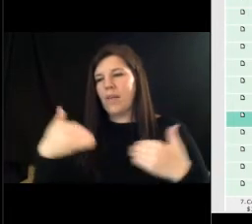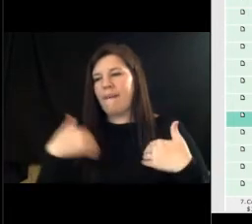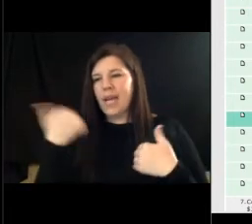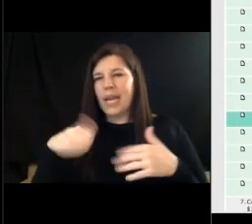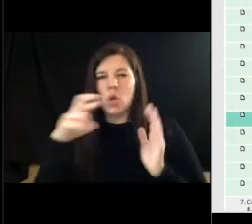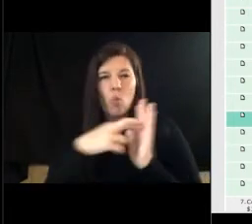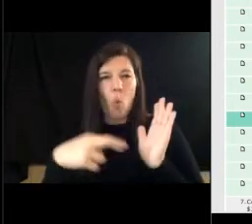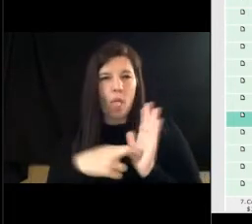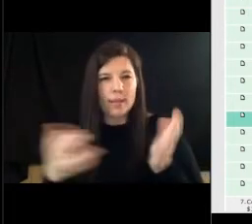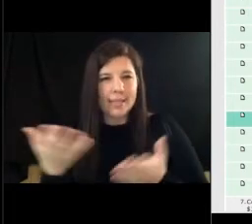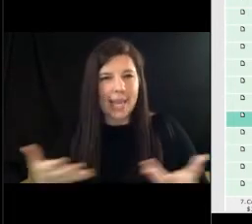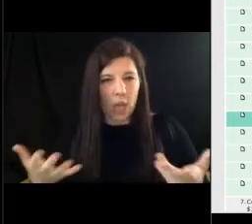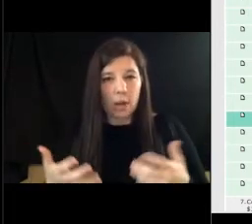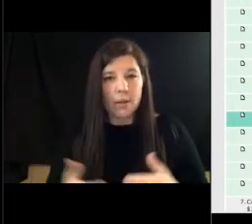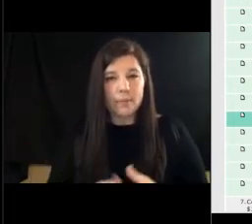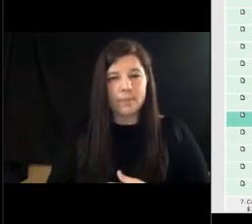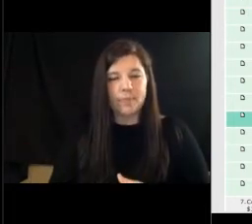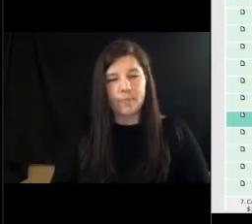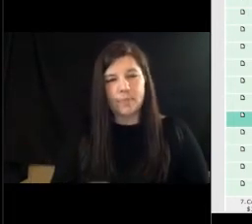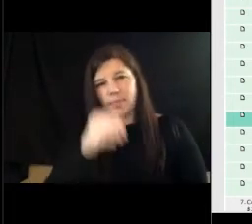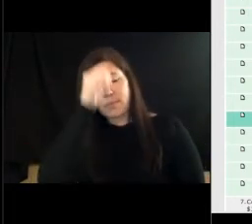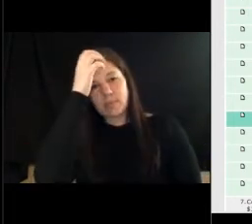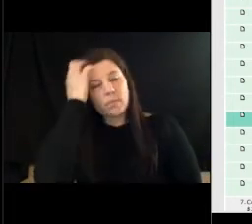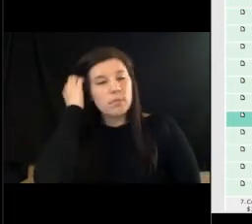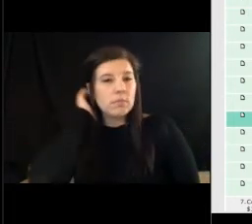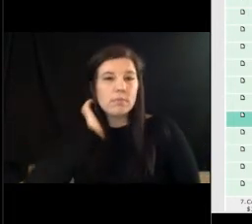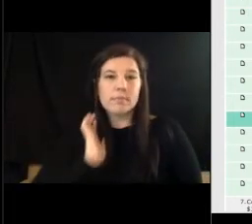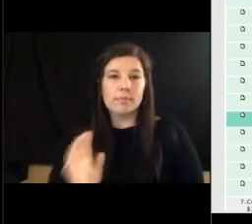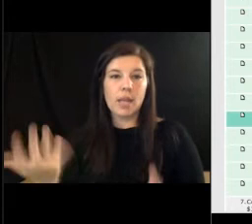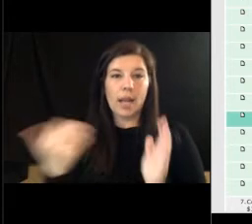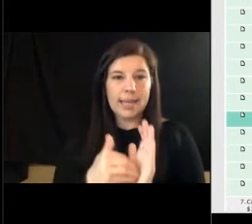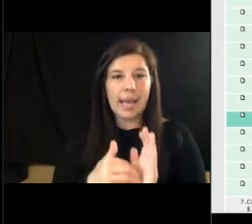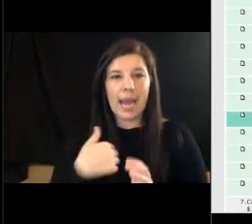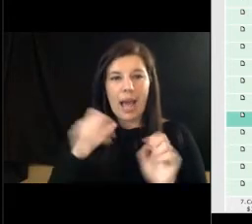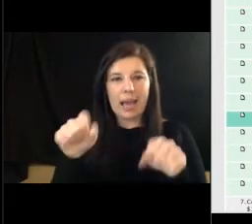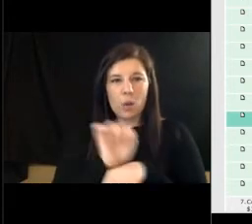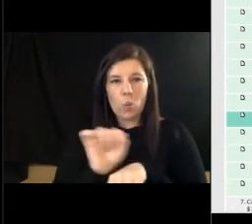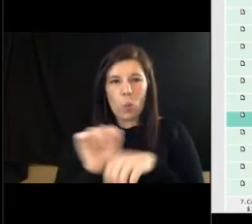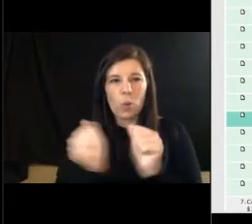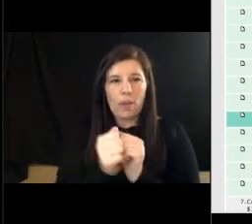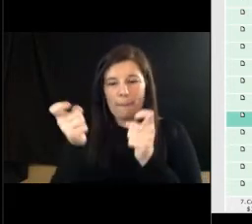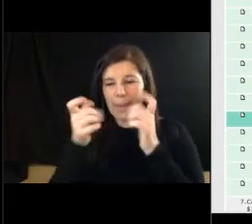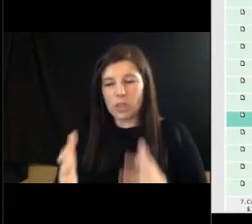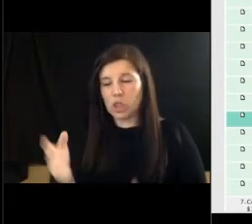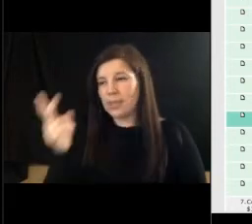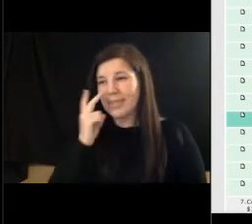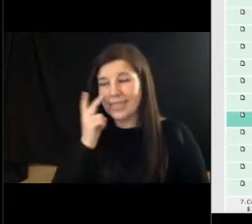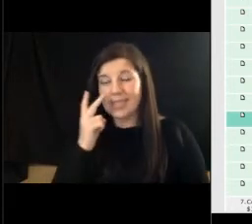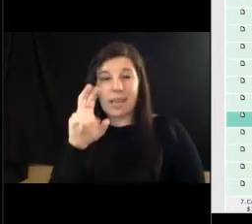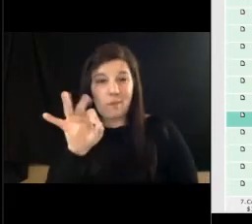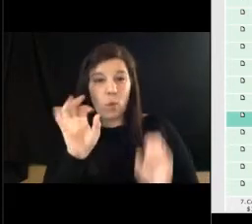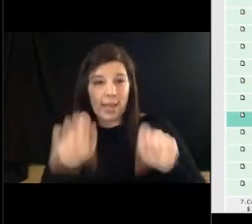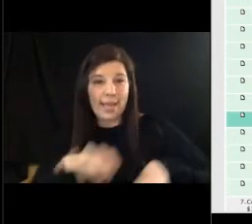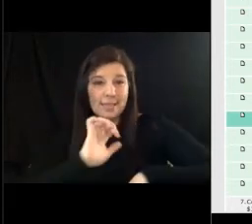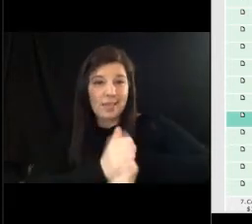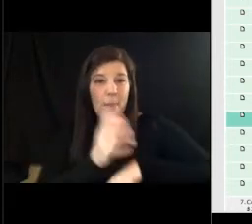in this area that would address that yeah again i could work with the manager and see whether there's a ability to put that in place